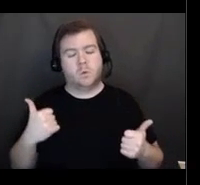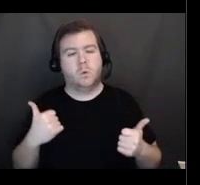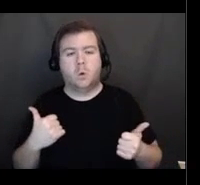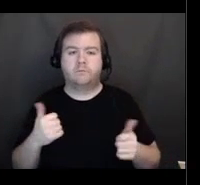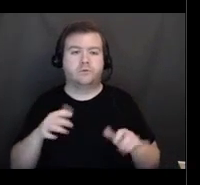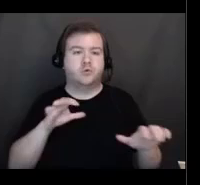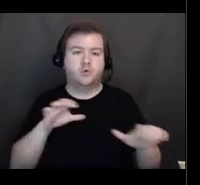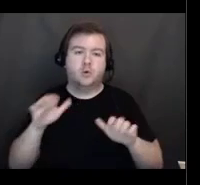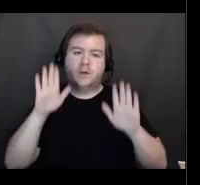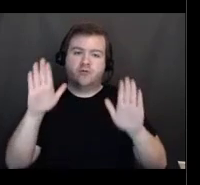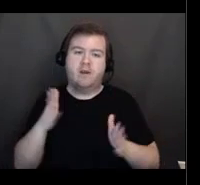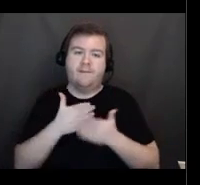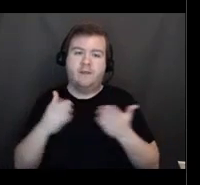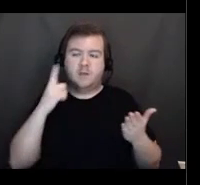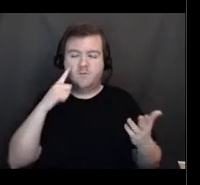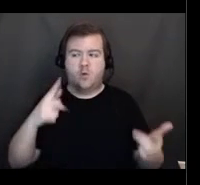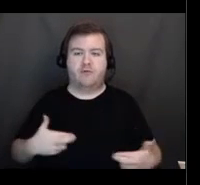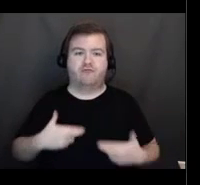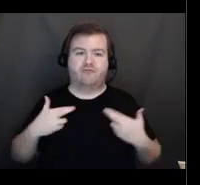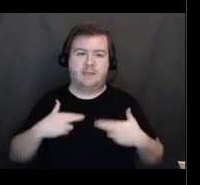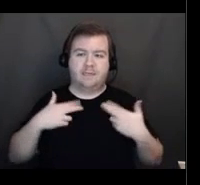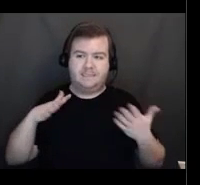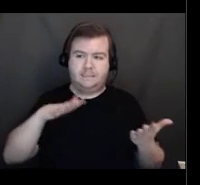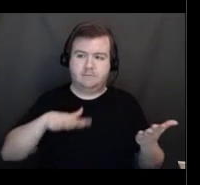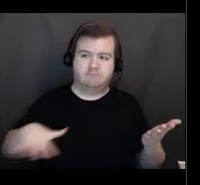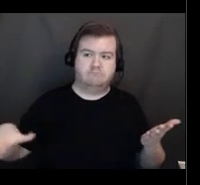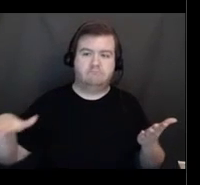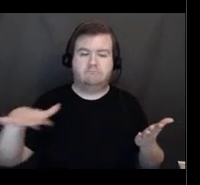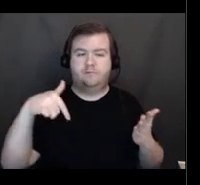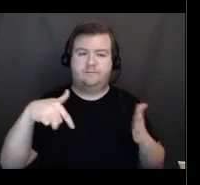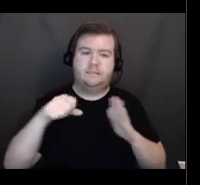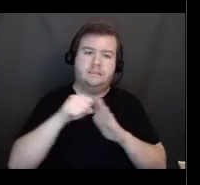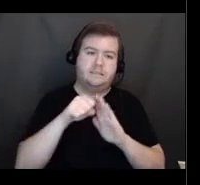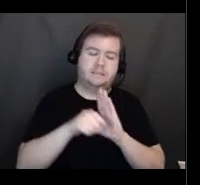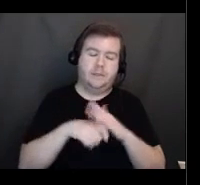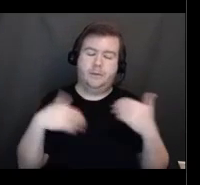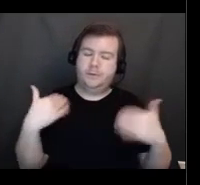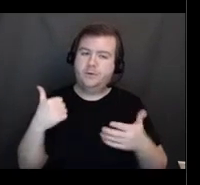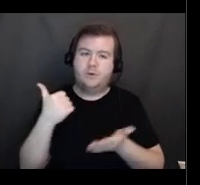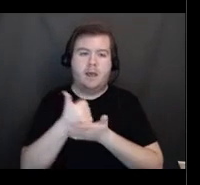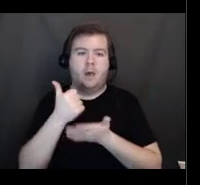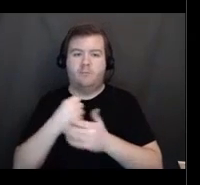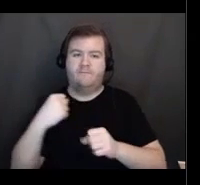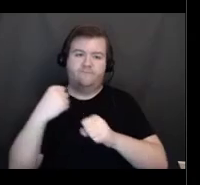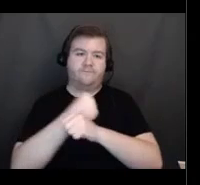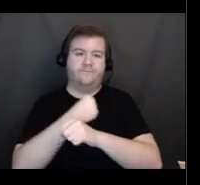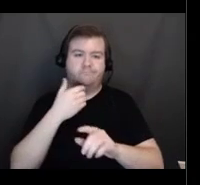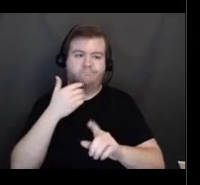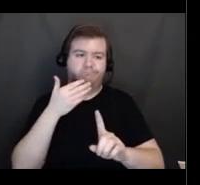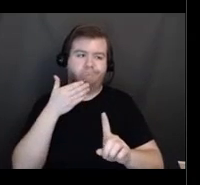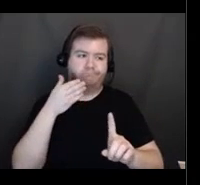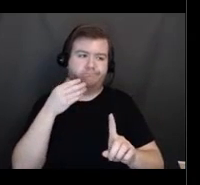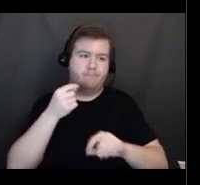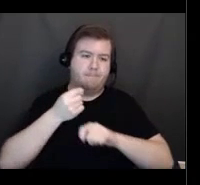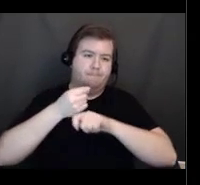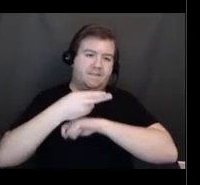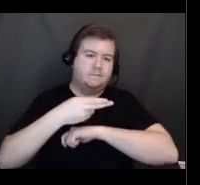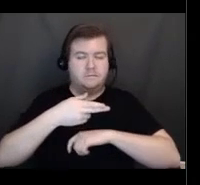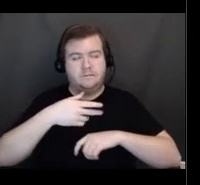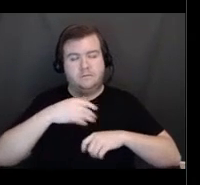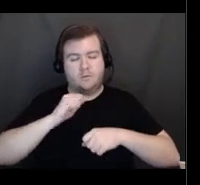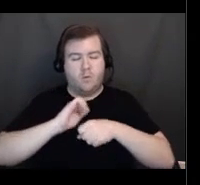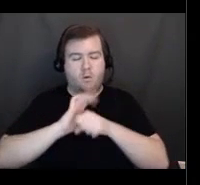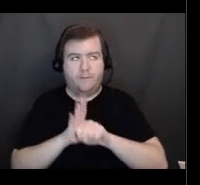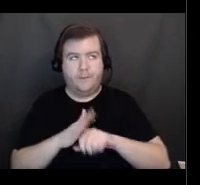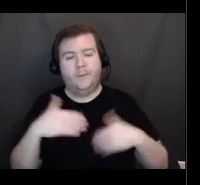the state and really helping everyone to fight this pandemic. It is